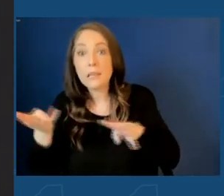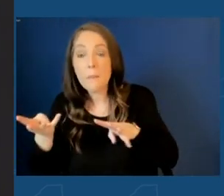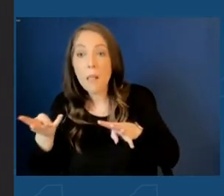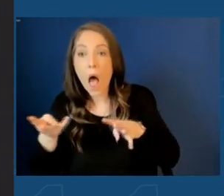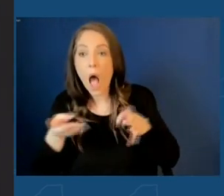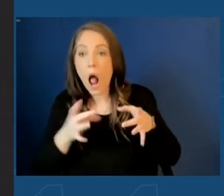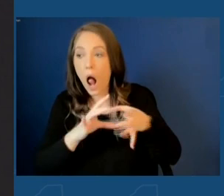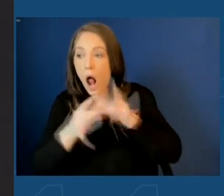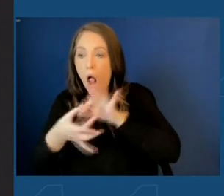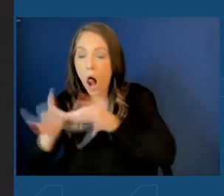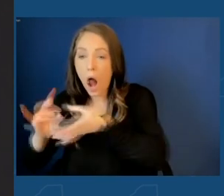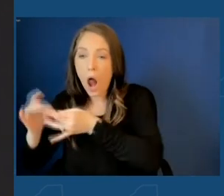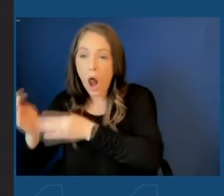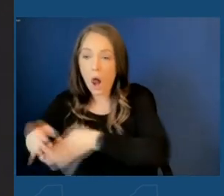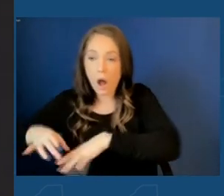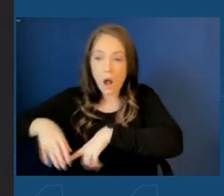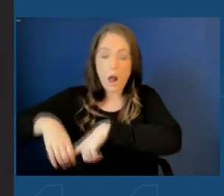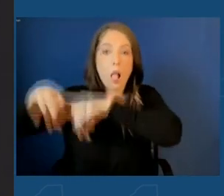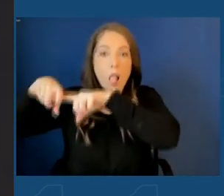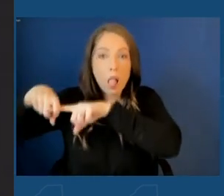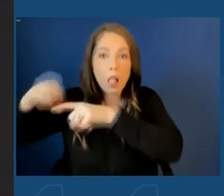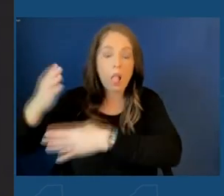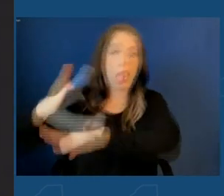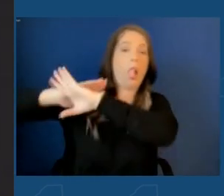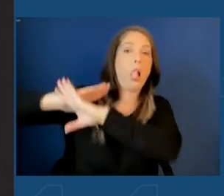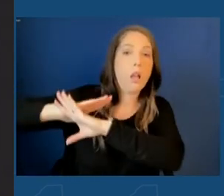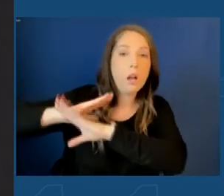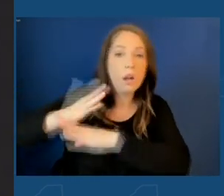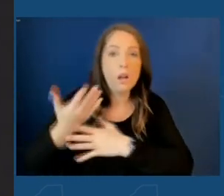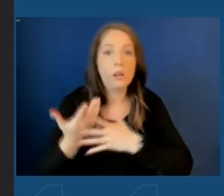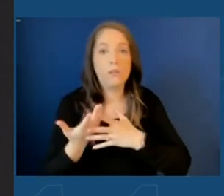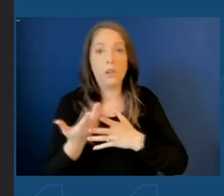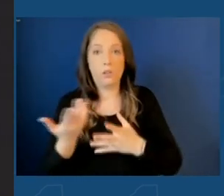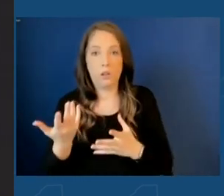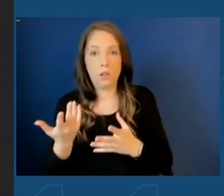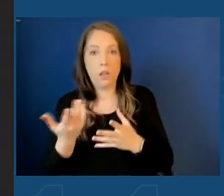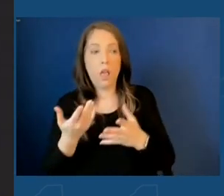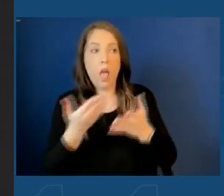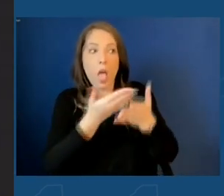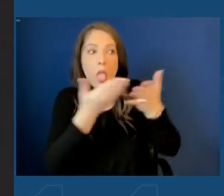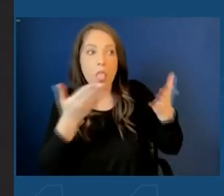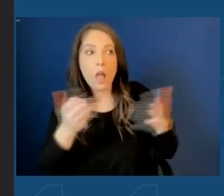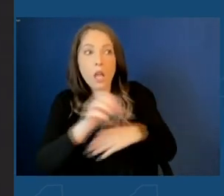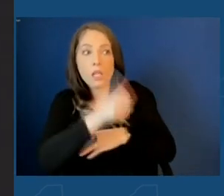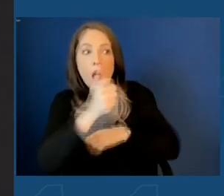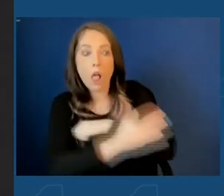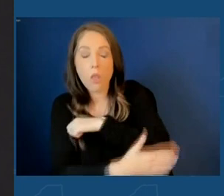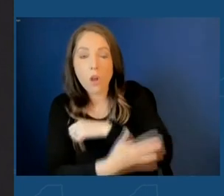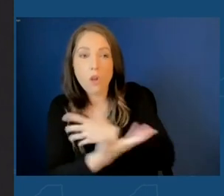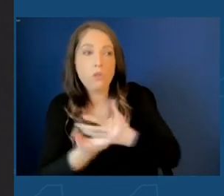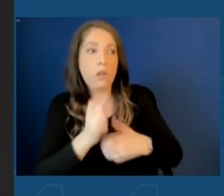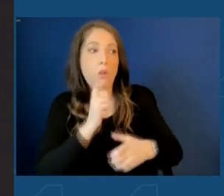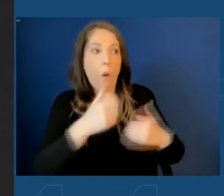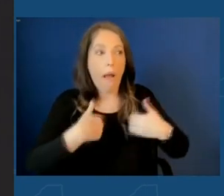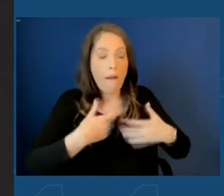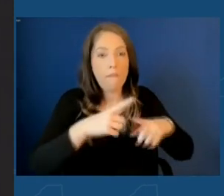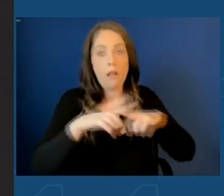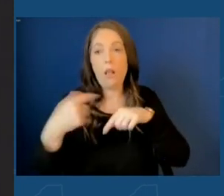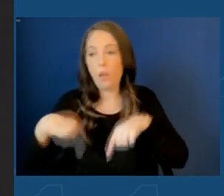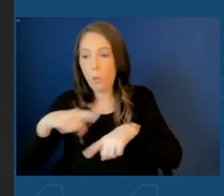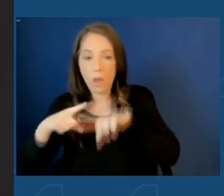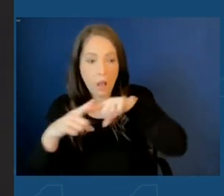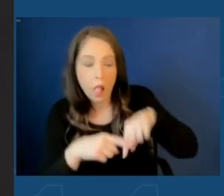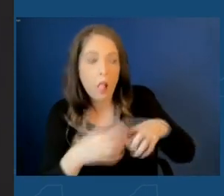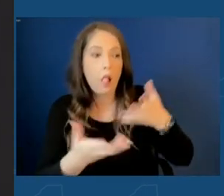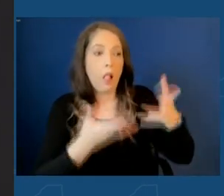The ports are crowded. The materials are not coming from other places where they're manufactured, this critical part of it. Or think